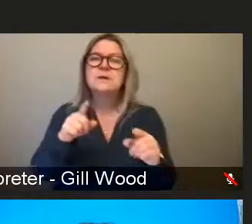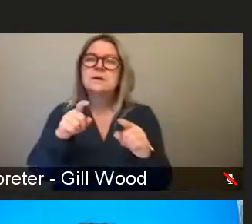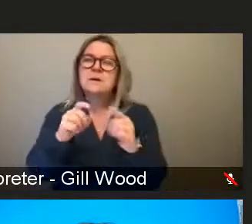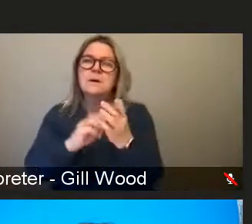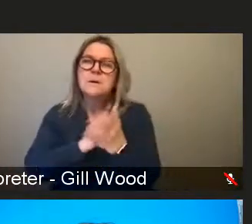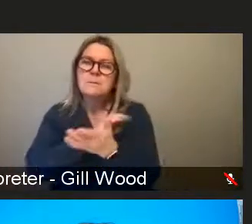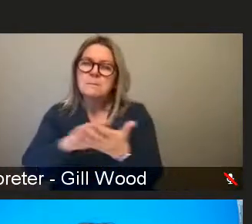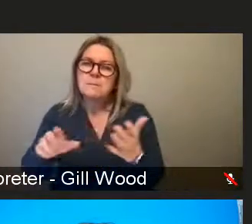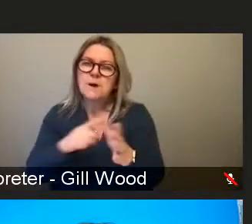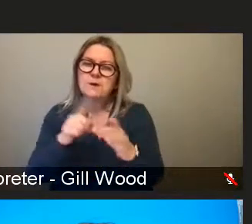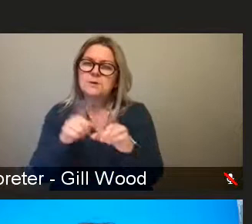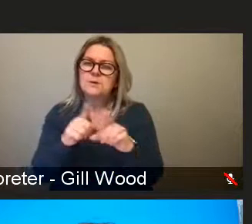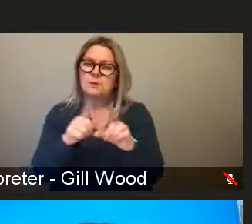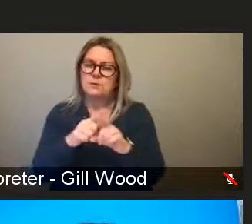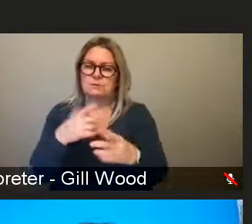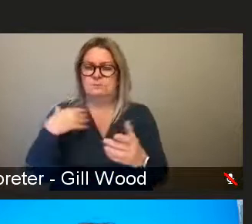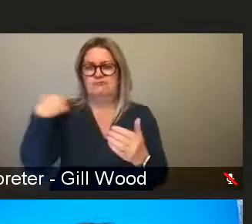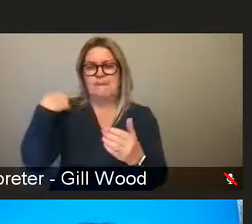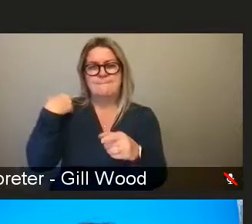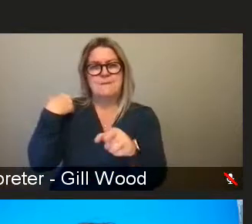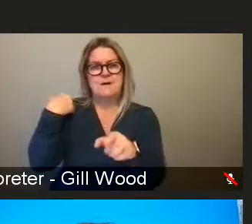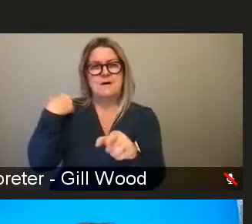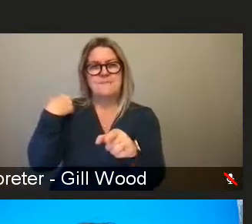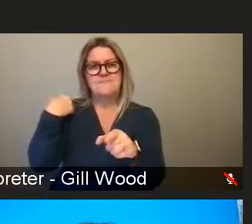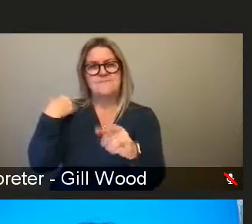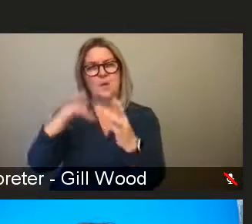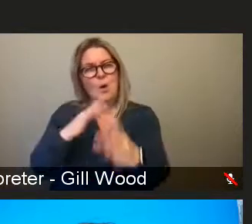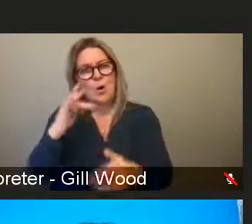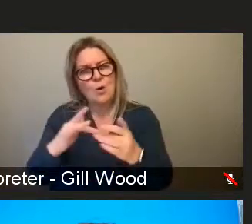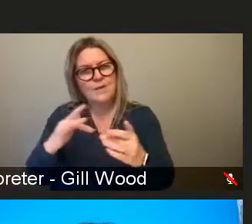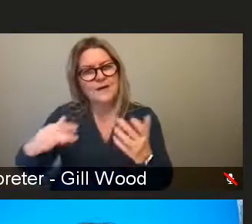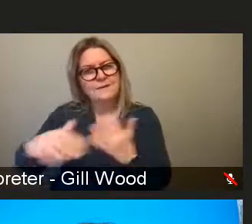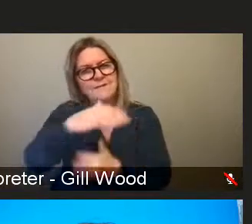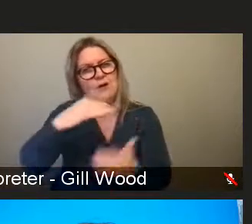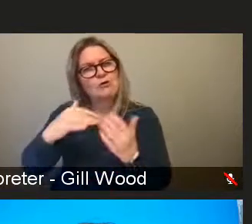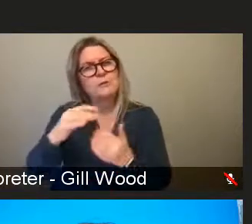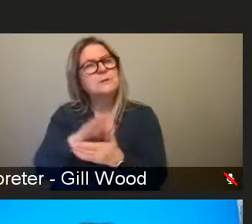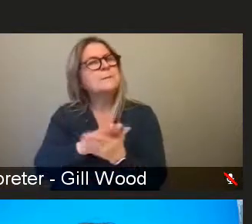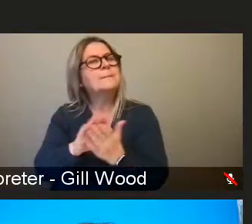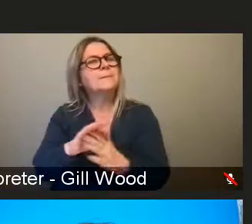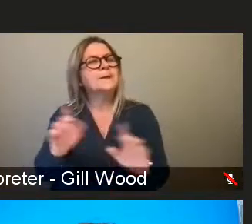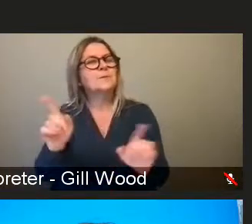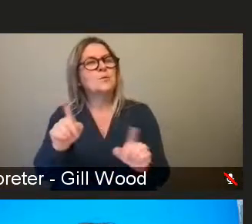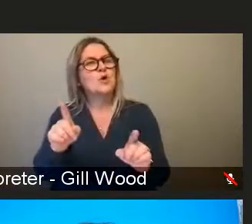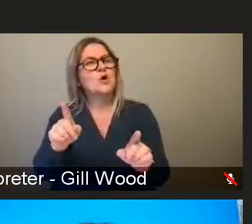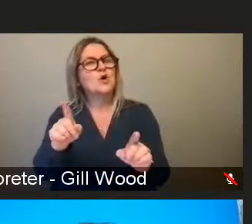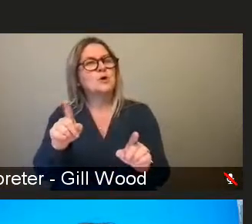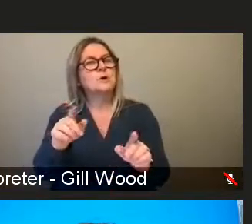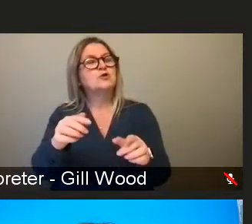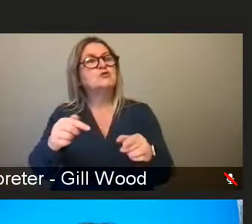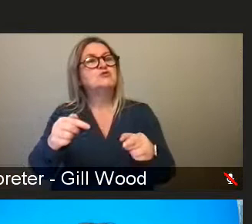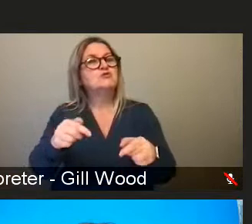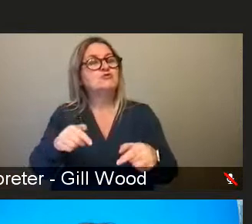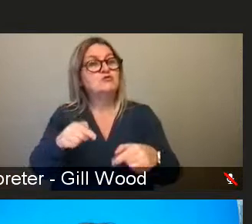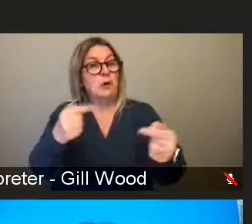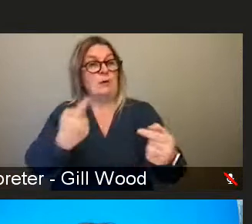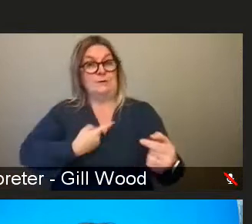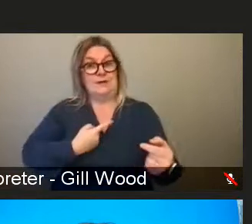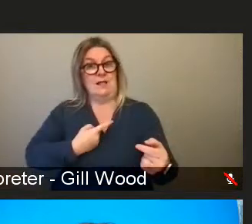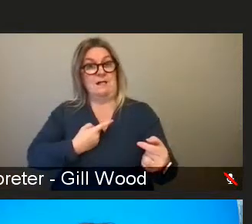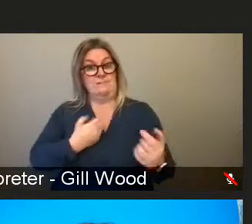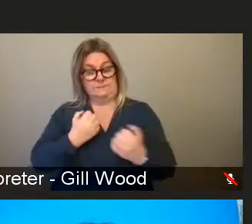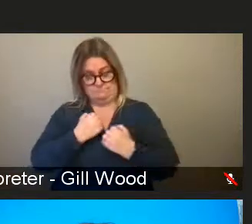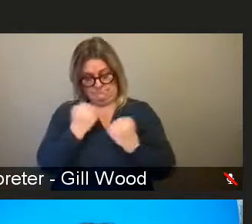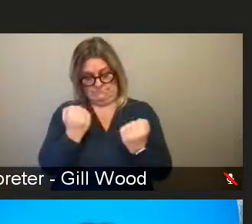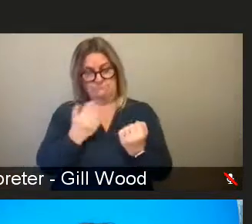in particular is we need to think about what it means to challenge ourselves and our